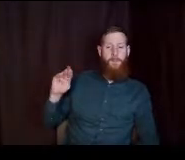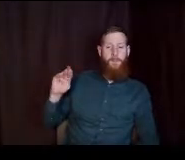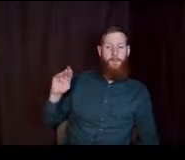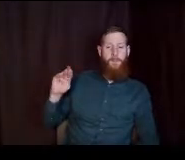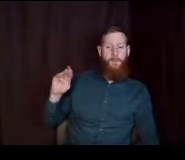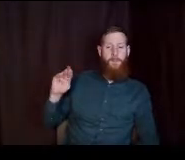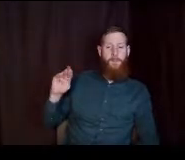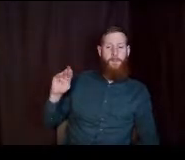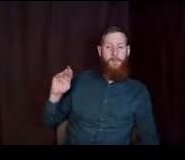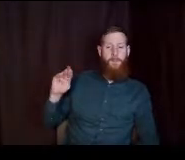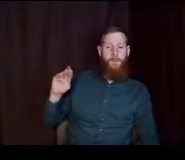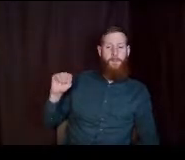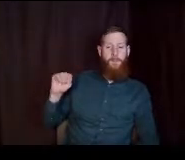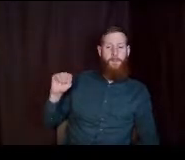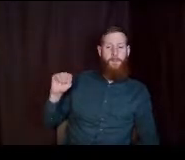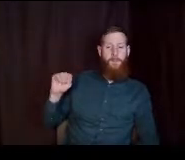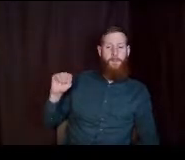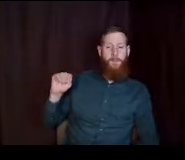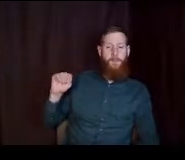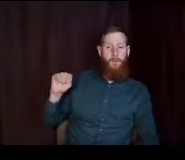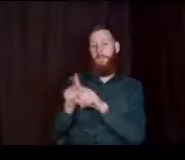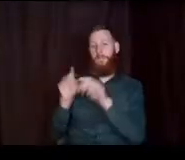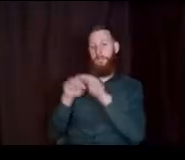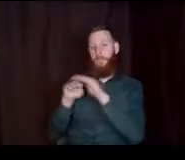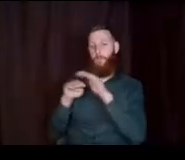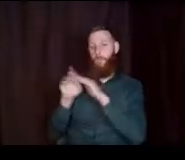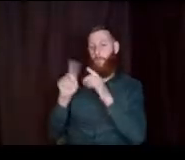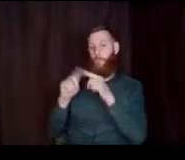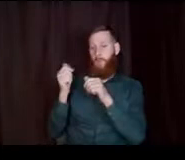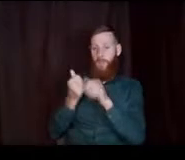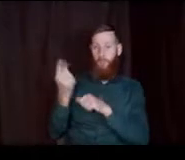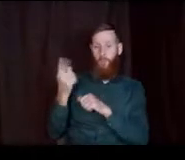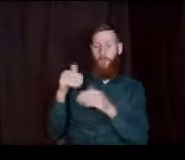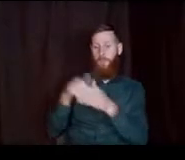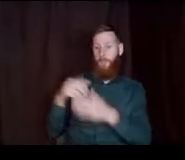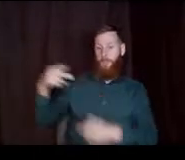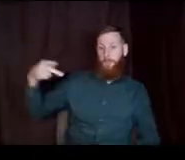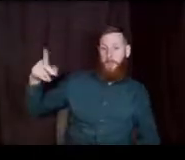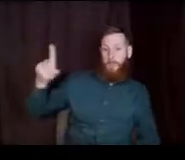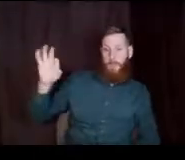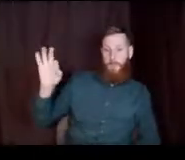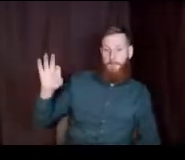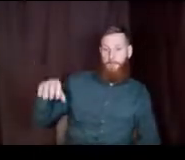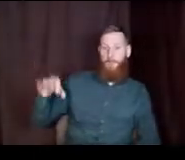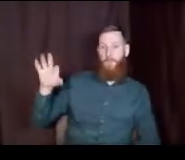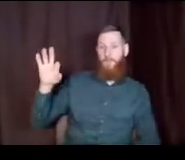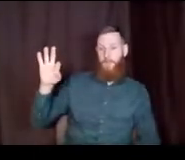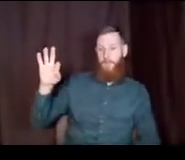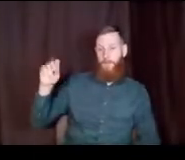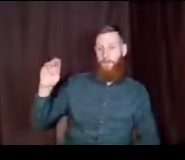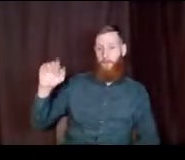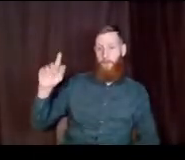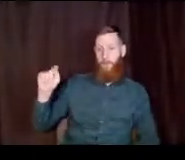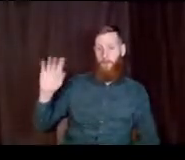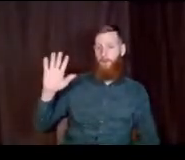gets posted and is accessible to everyone in a PDF format. So thank you.